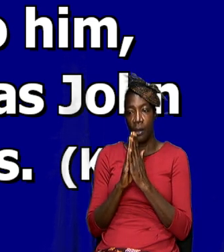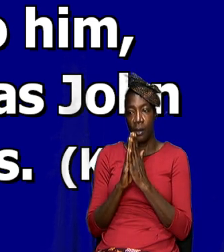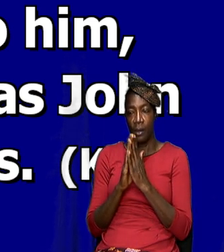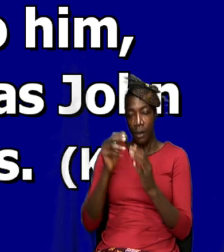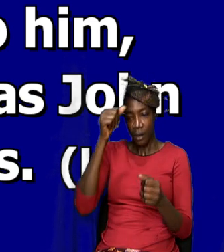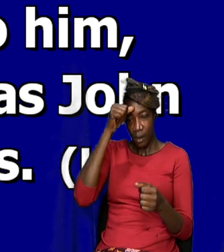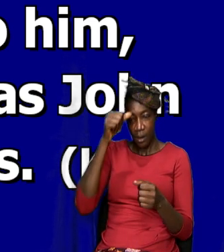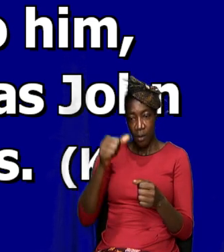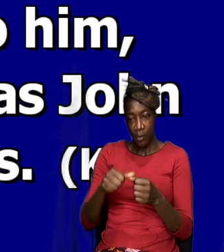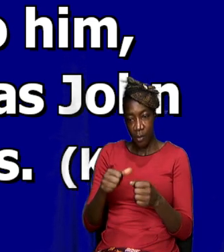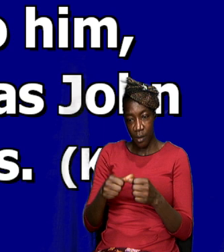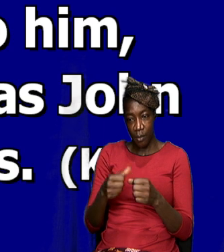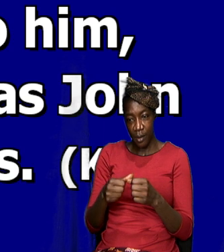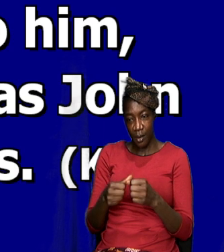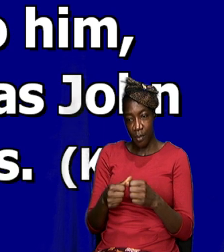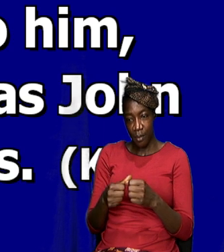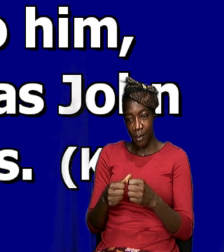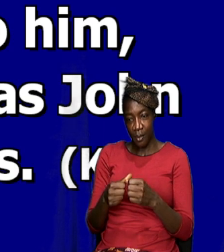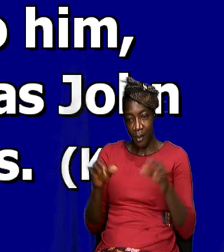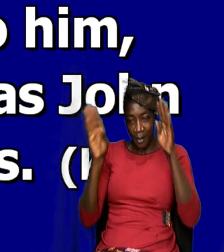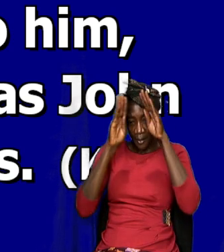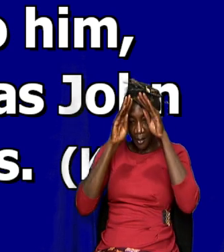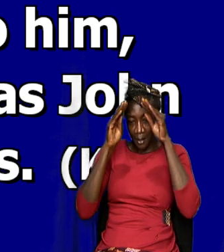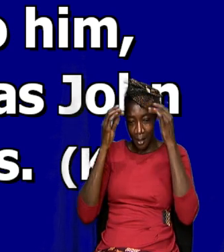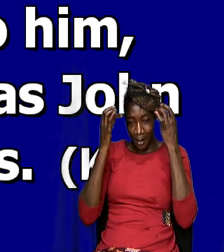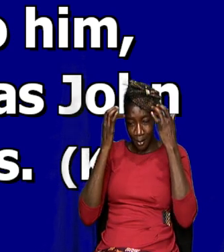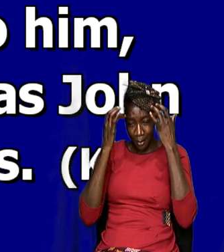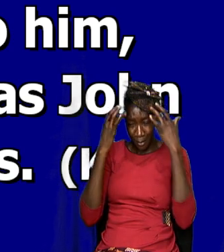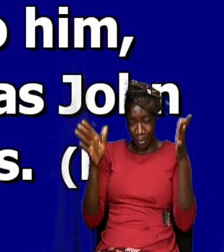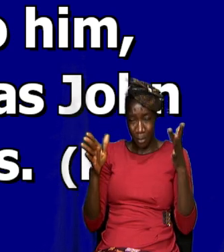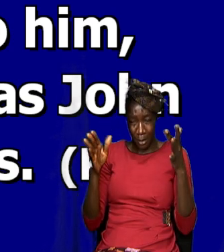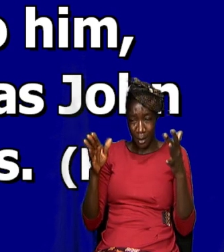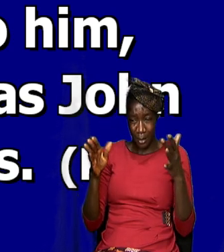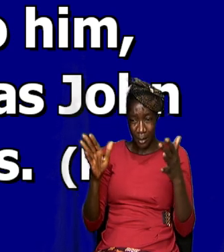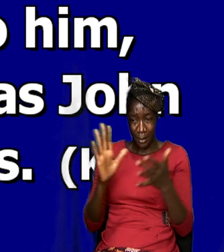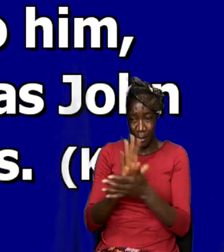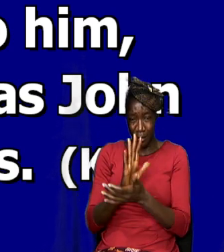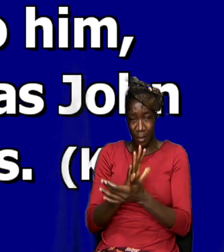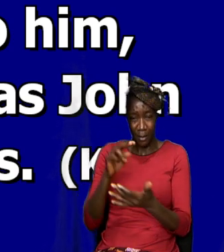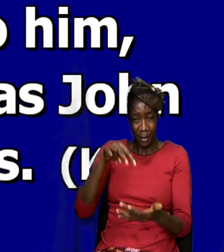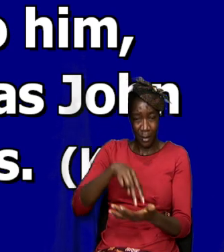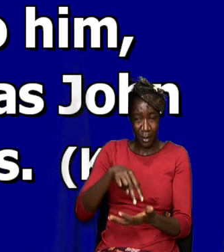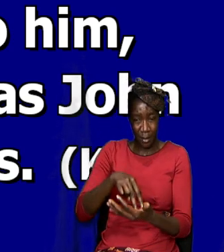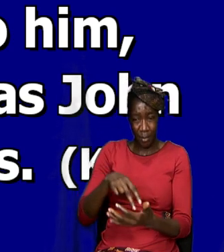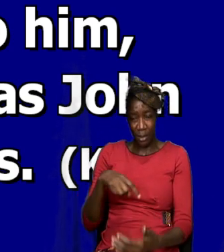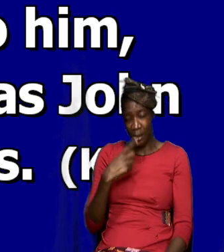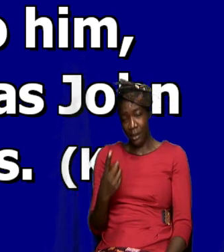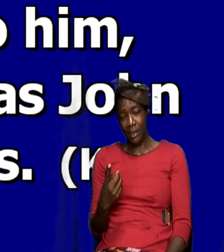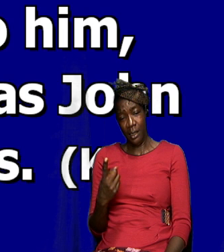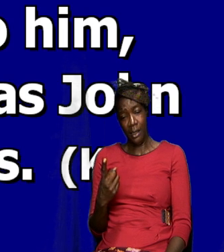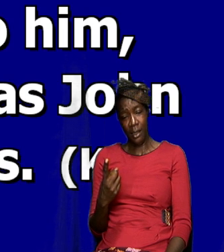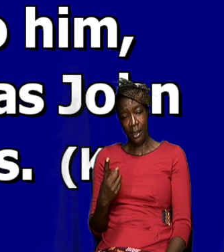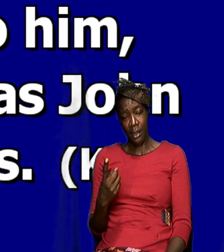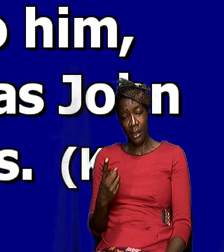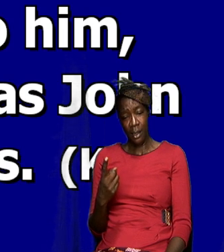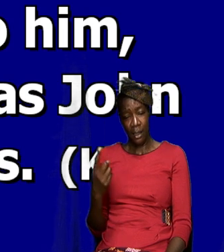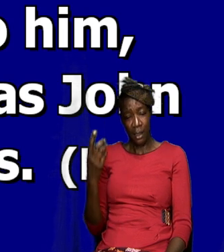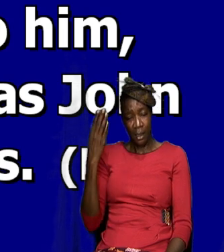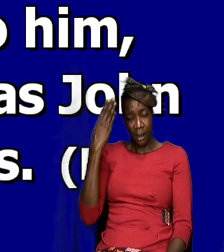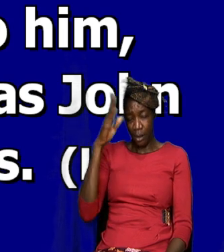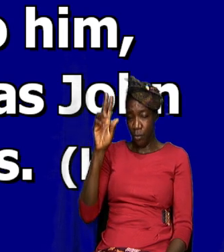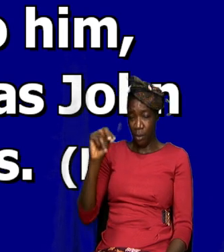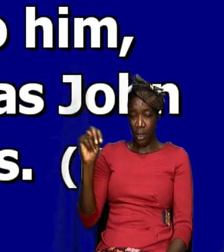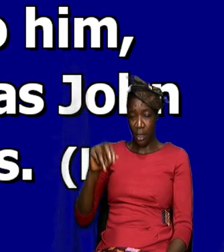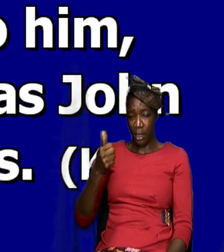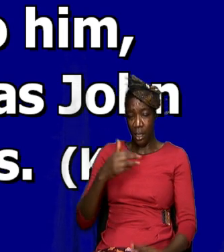remember one of my very bright student very brilliant she stood up and said to me I don't need anybody